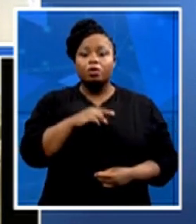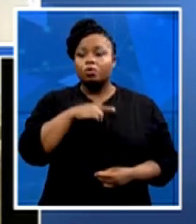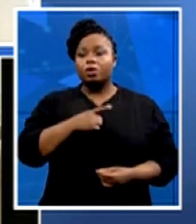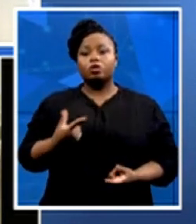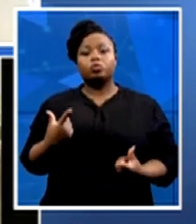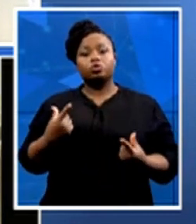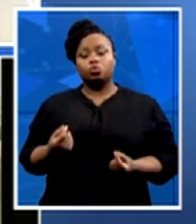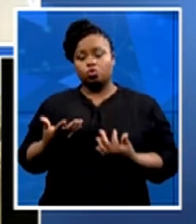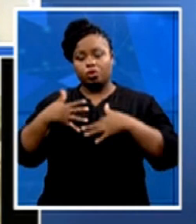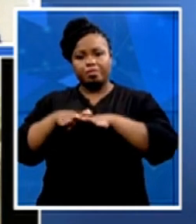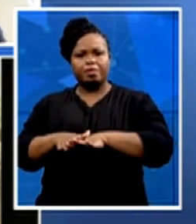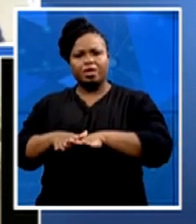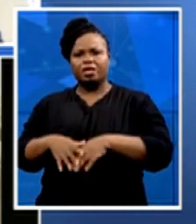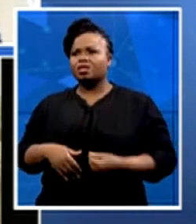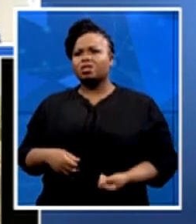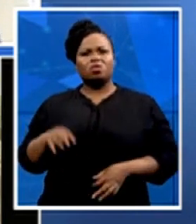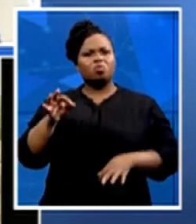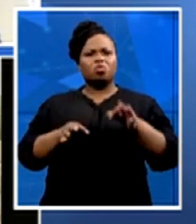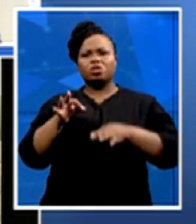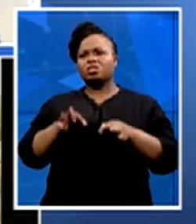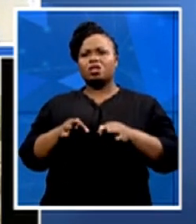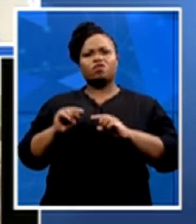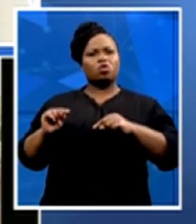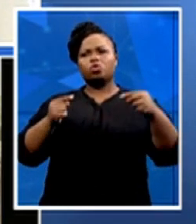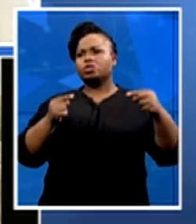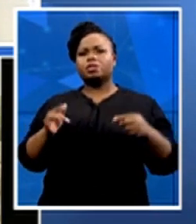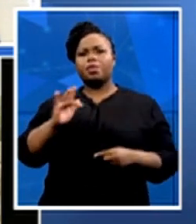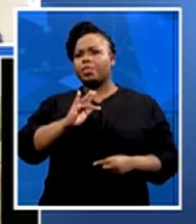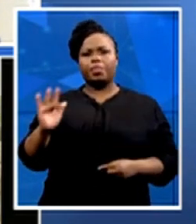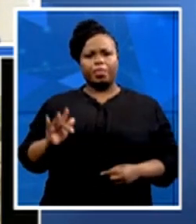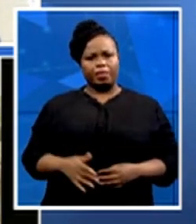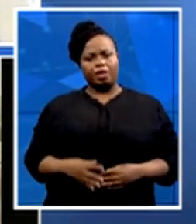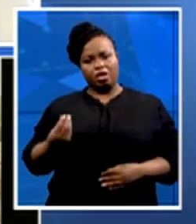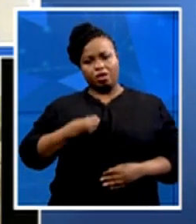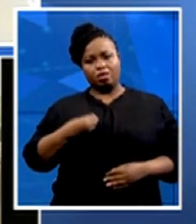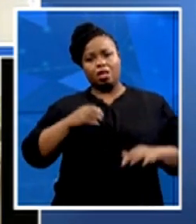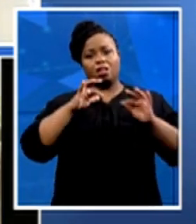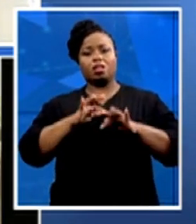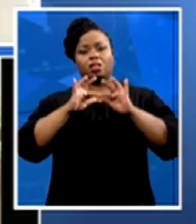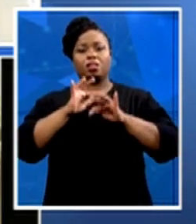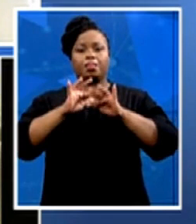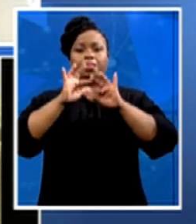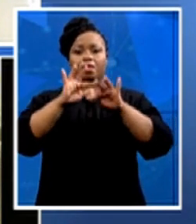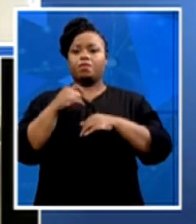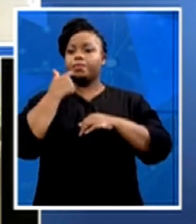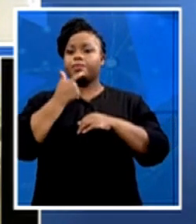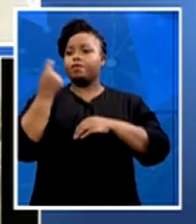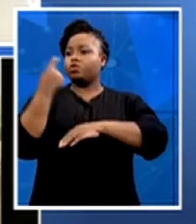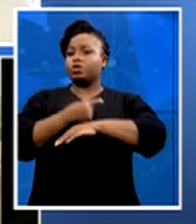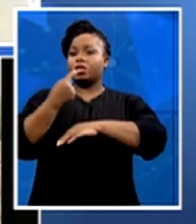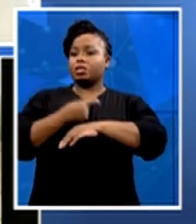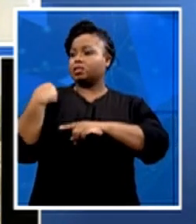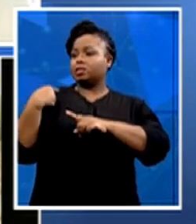found. Young people were mashing a few days ago as no one has spoken. Where were these people,